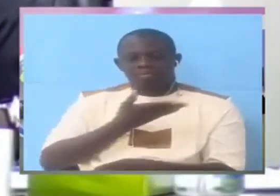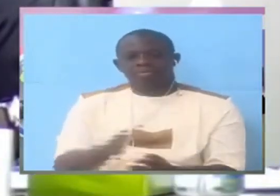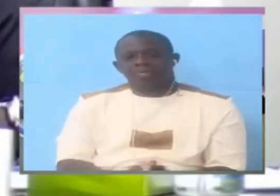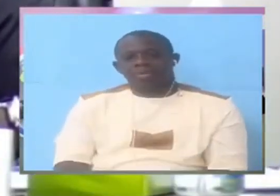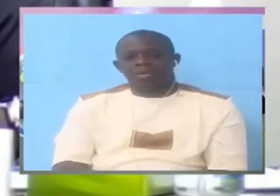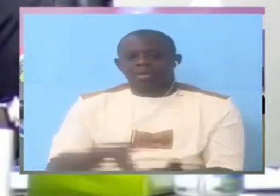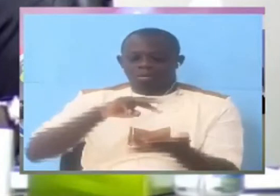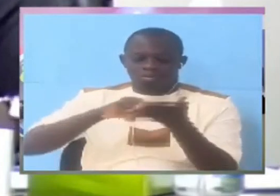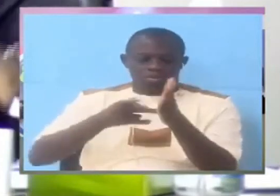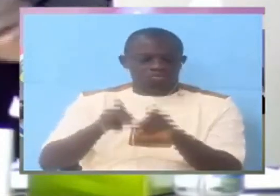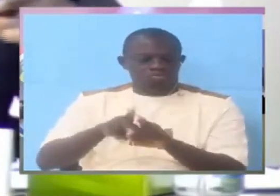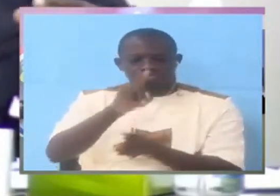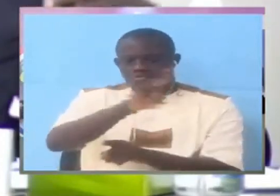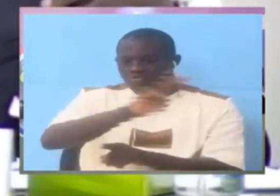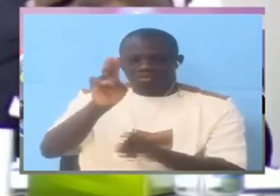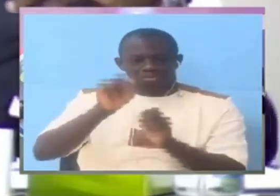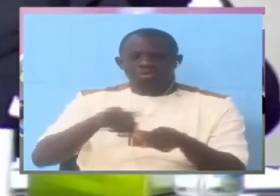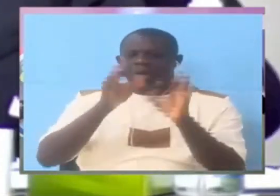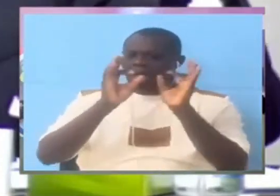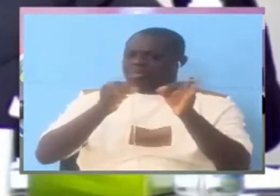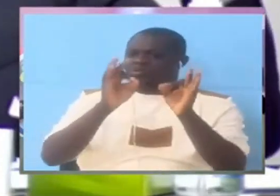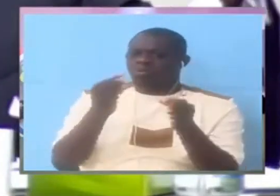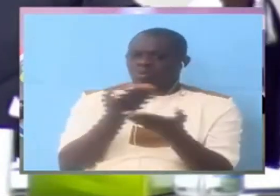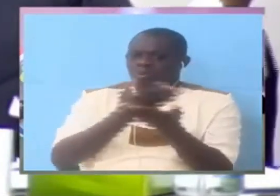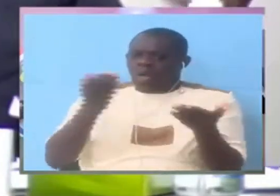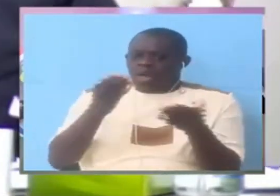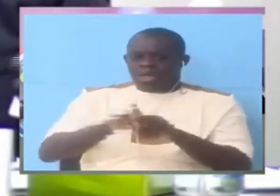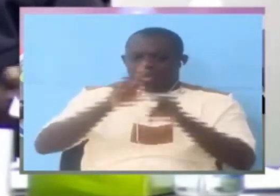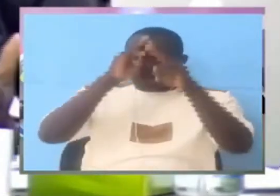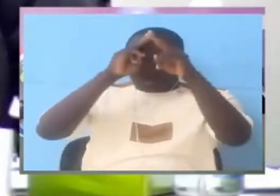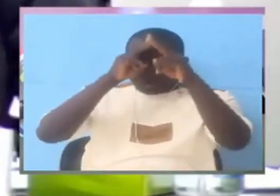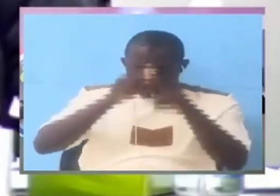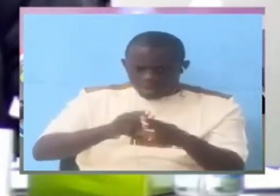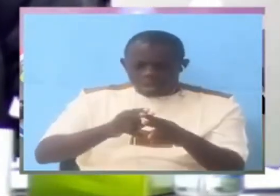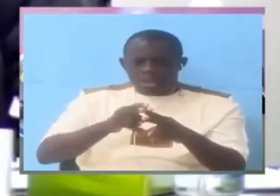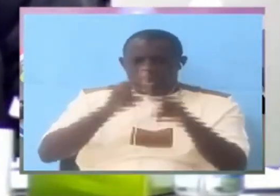You cannot explain why Respectable strangers